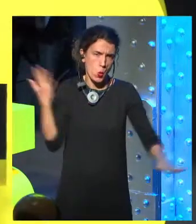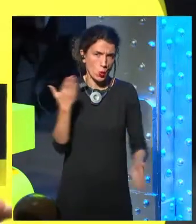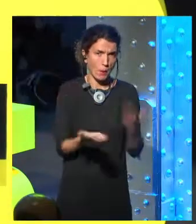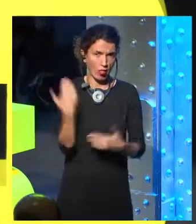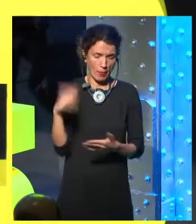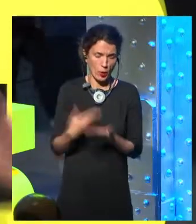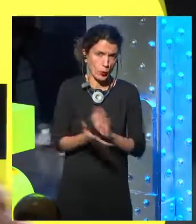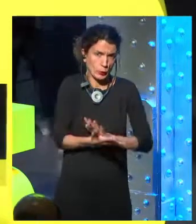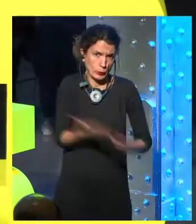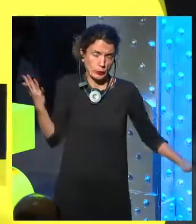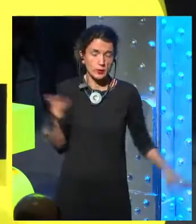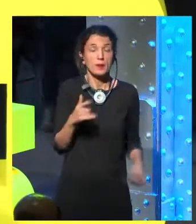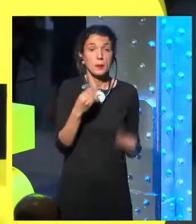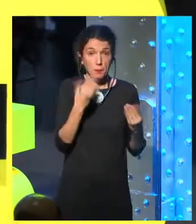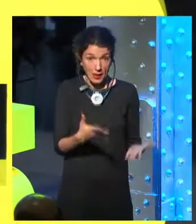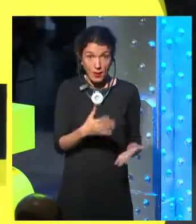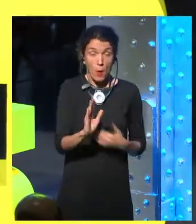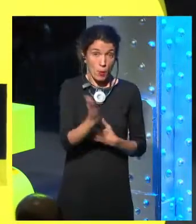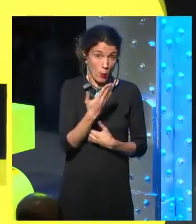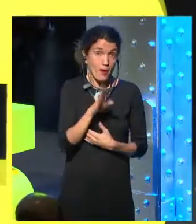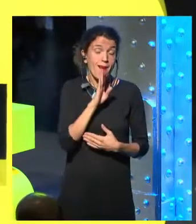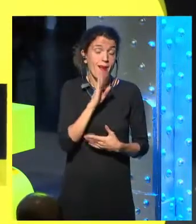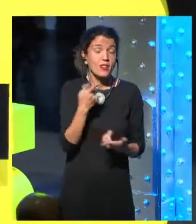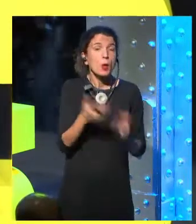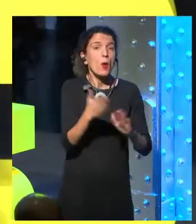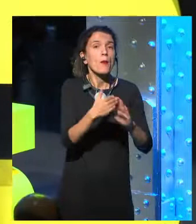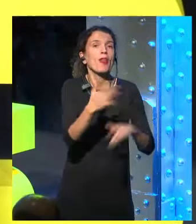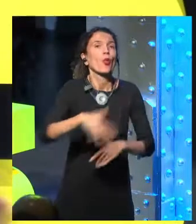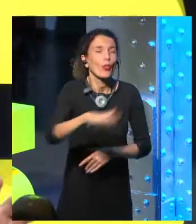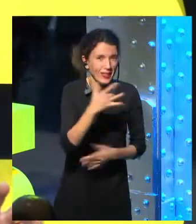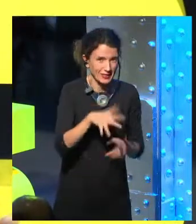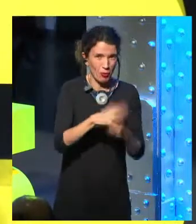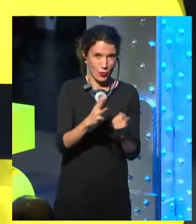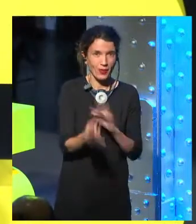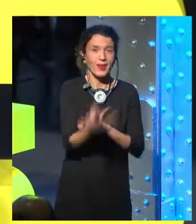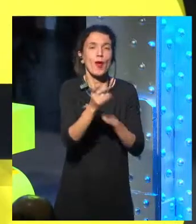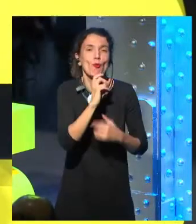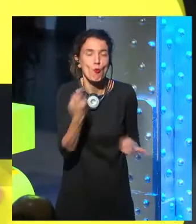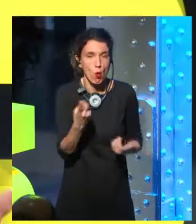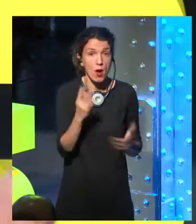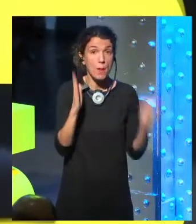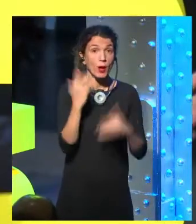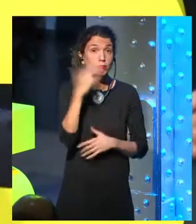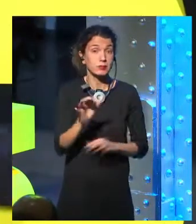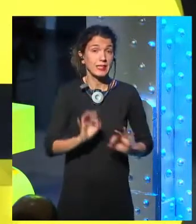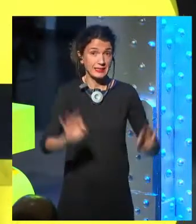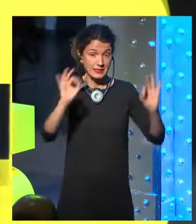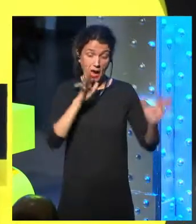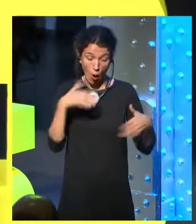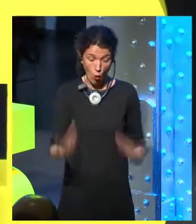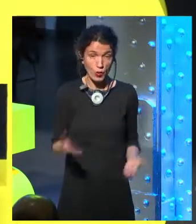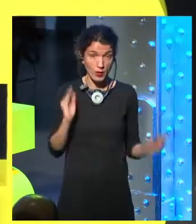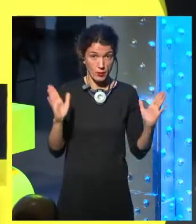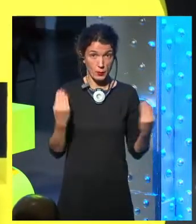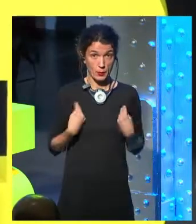fast. Well, whatever is proposing is this, but let's think about where are we leading to. This is this era